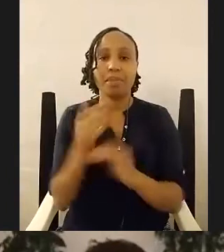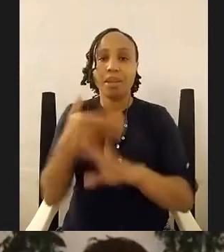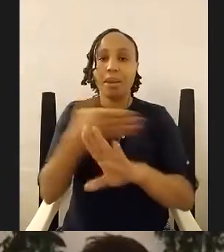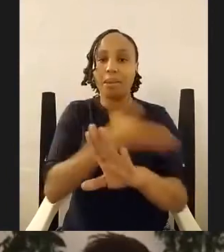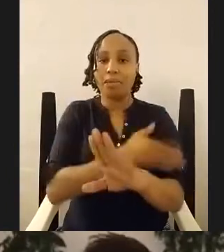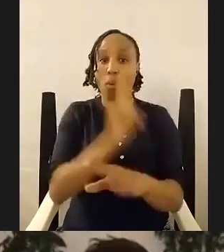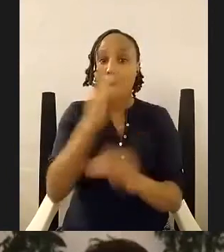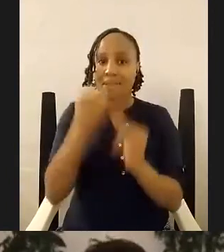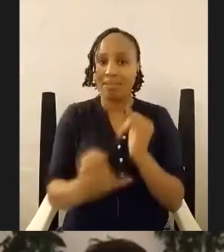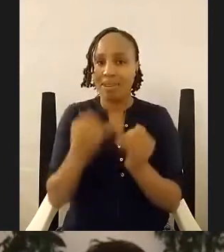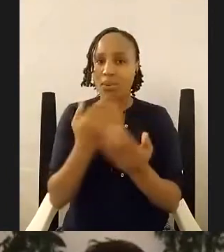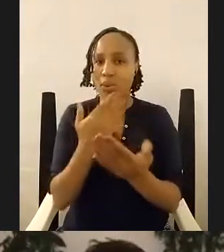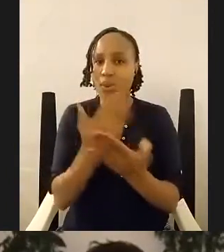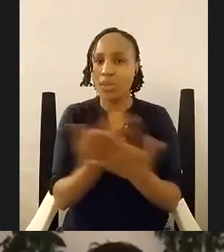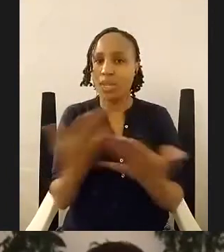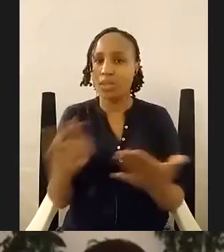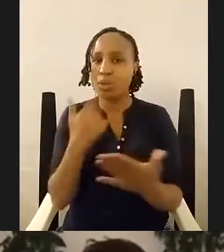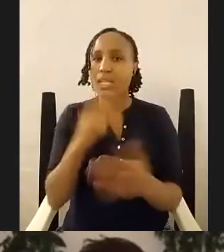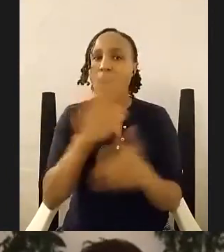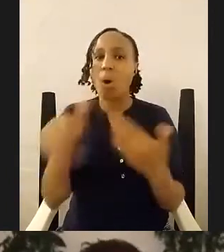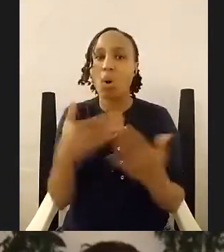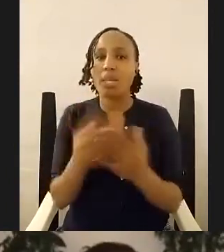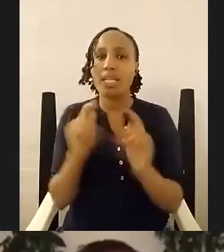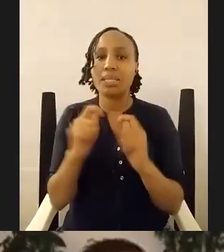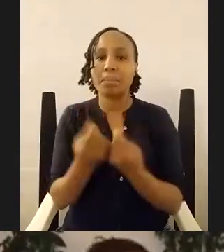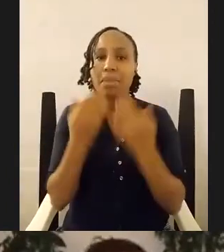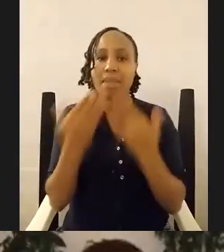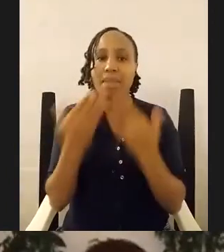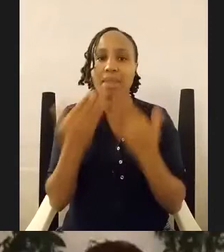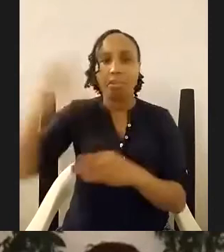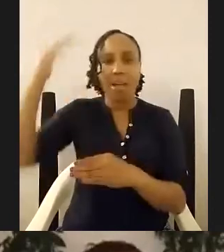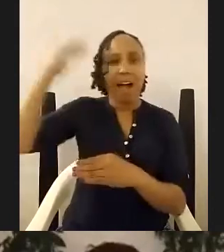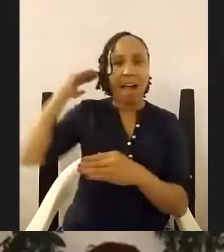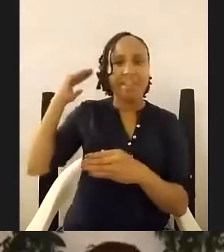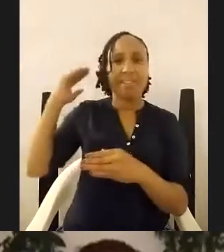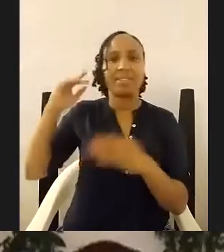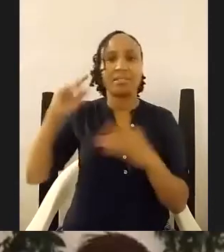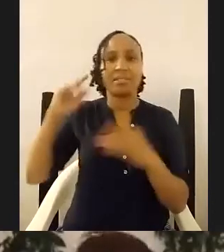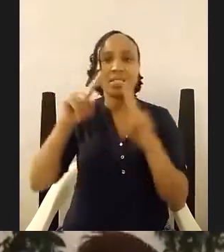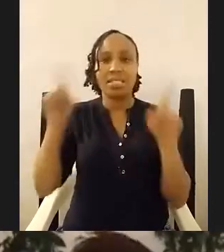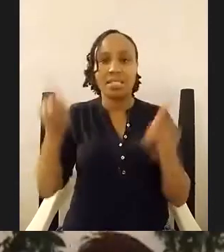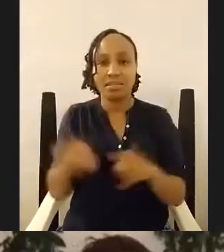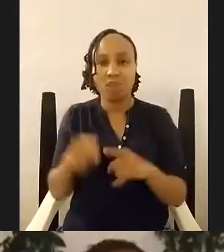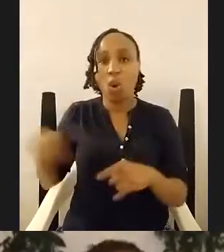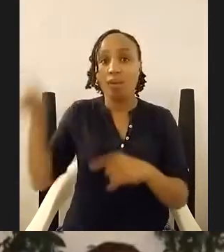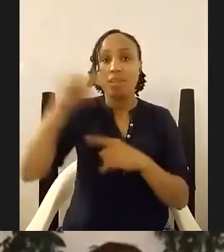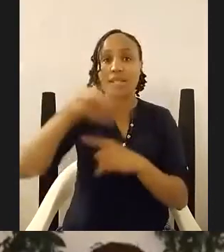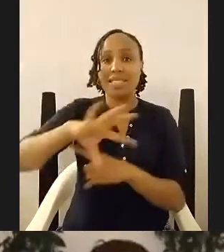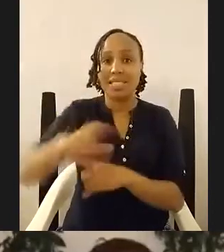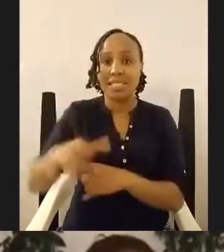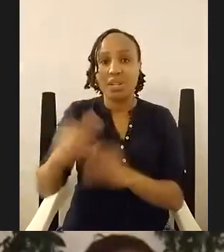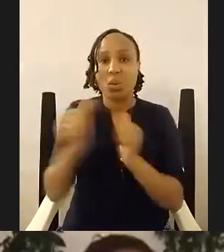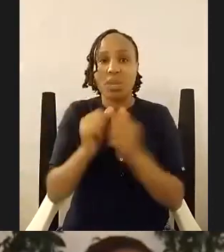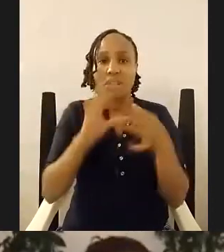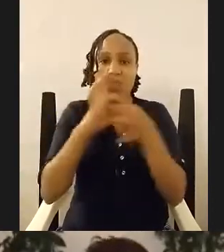thank you to all of the team all of the team at bookbank who are behind the scenes in different locations all over our city with varied internet connections making sure that this